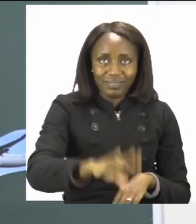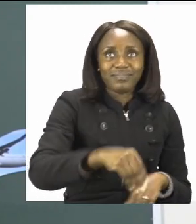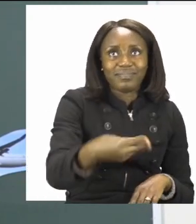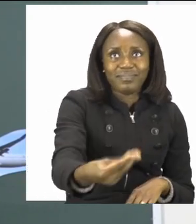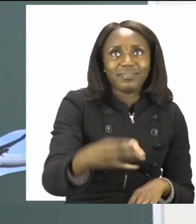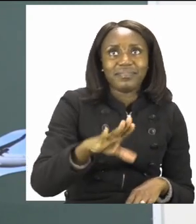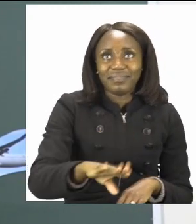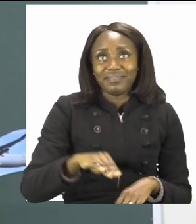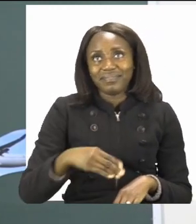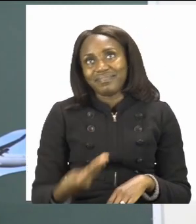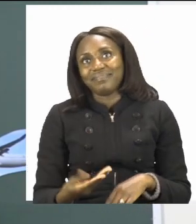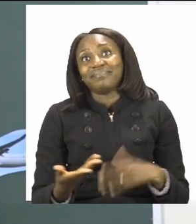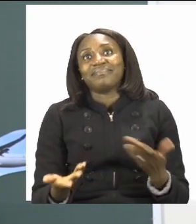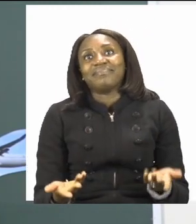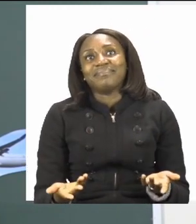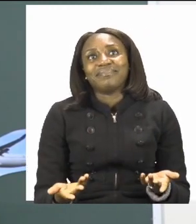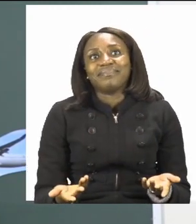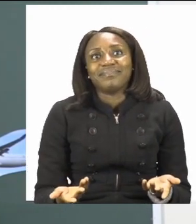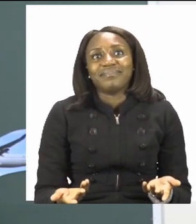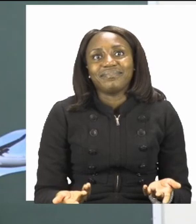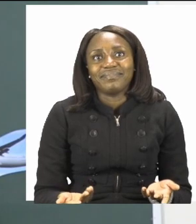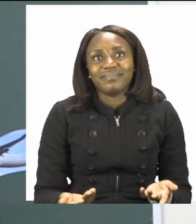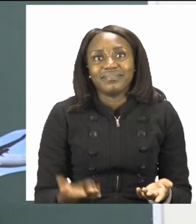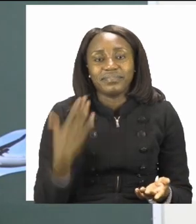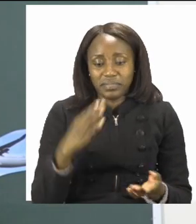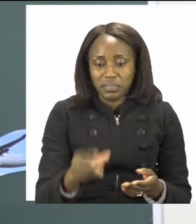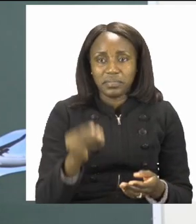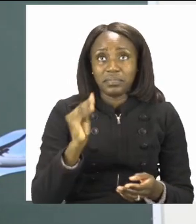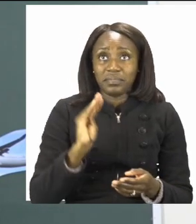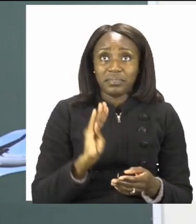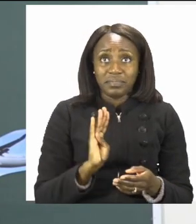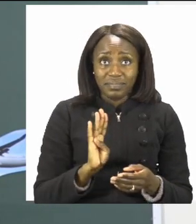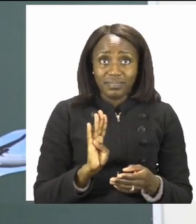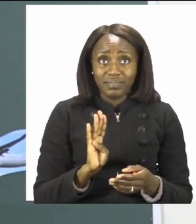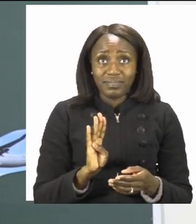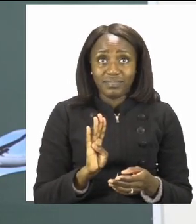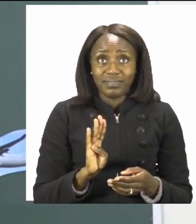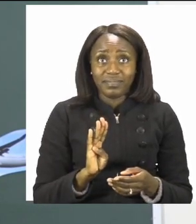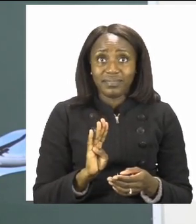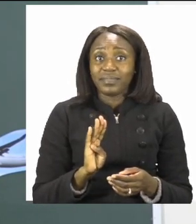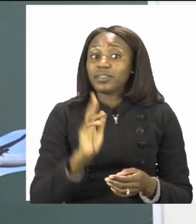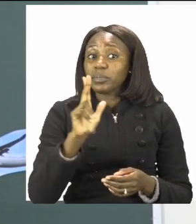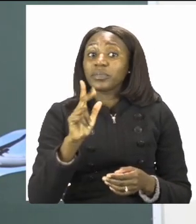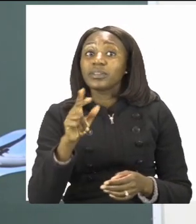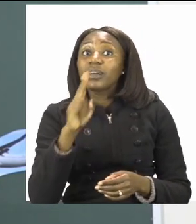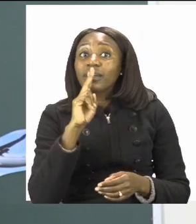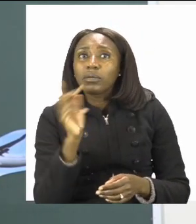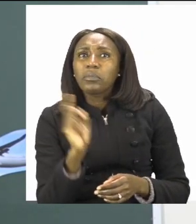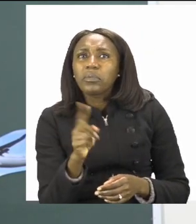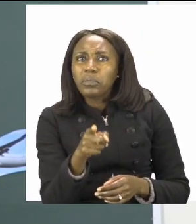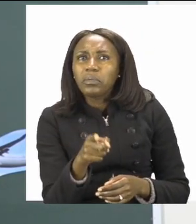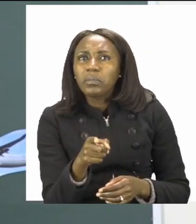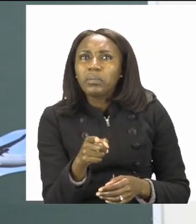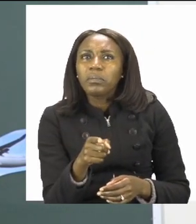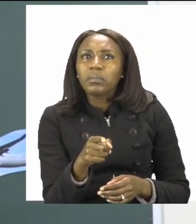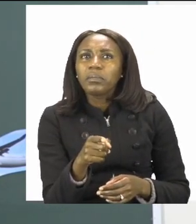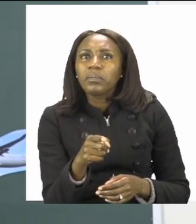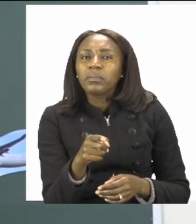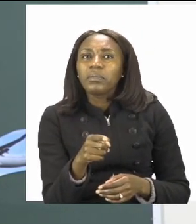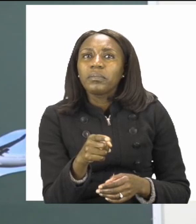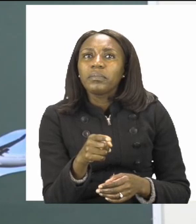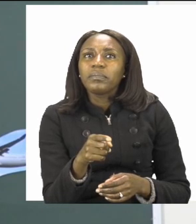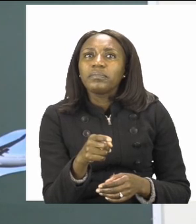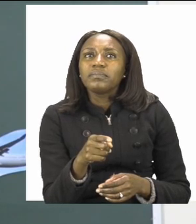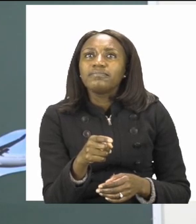on it. So if you pick up the card, the person you're playing with needs to tell you what is on the card.